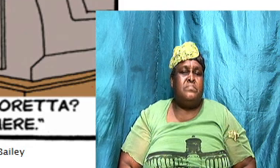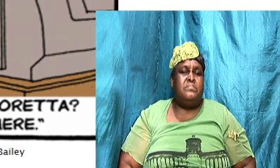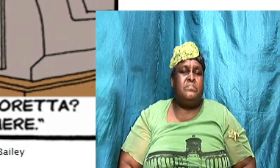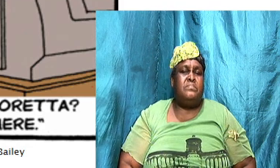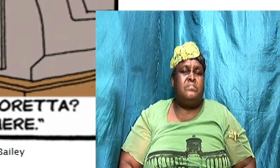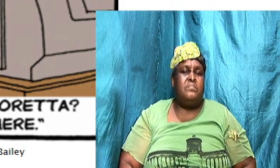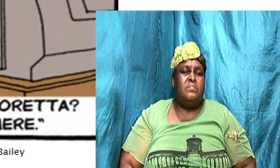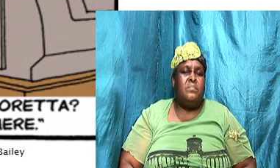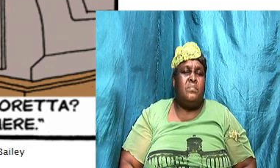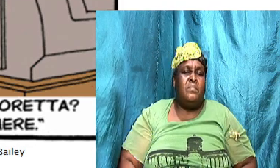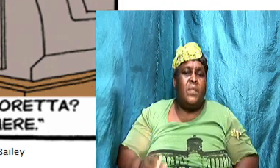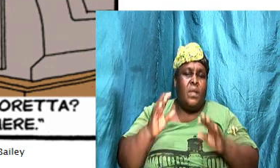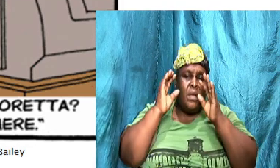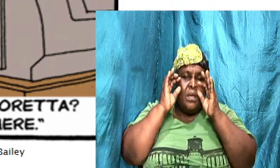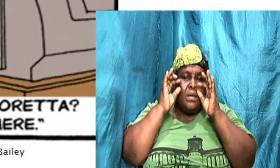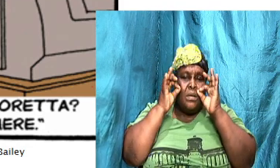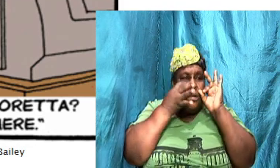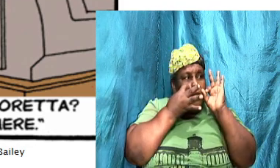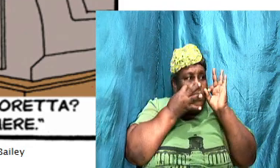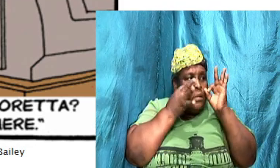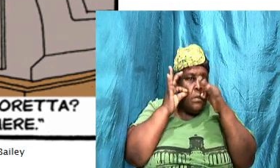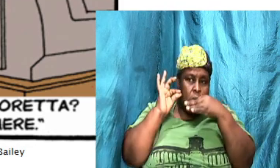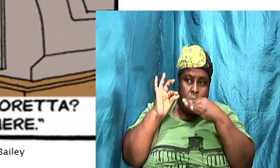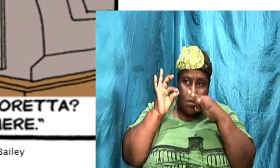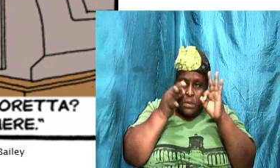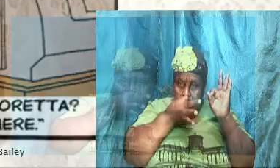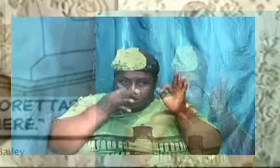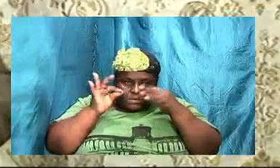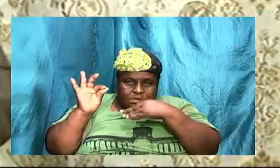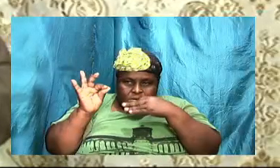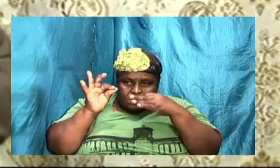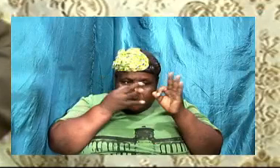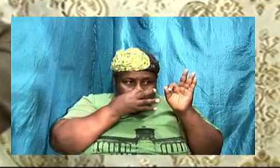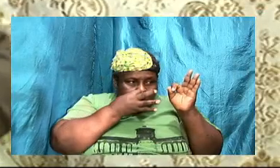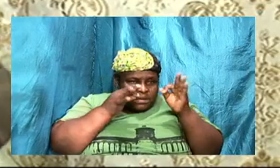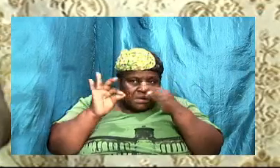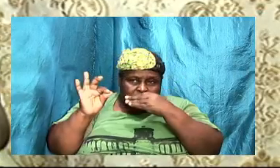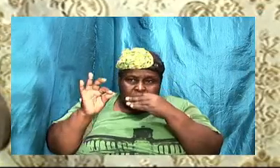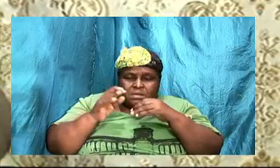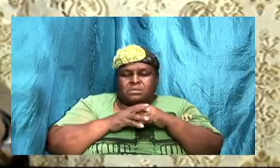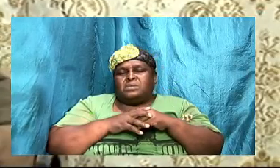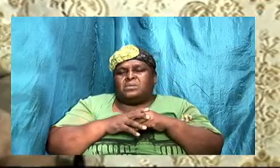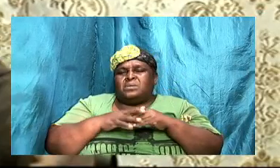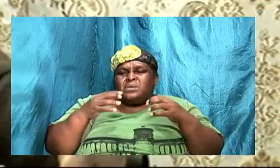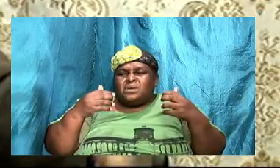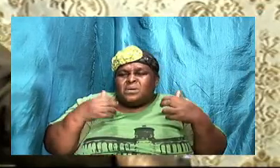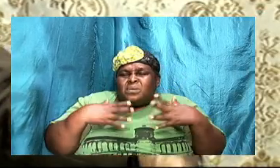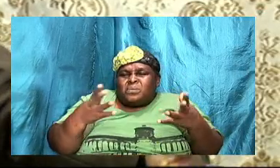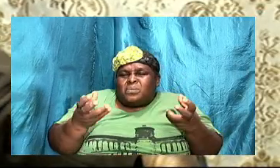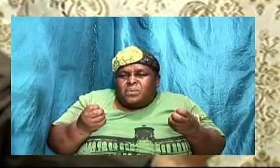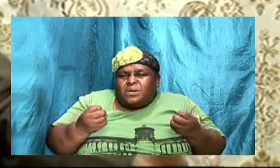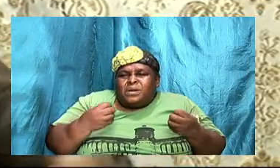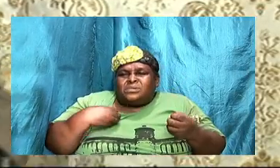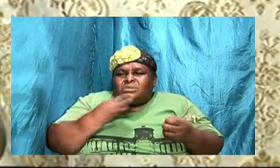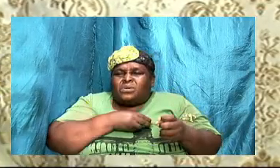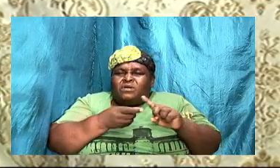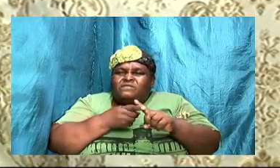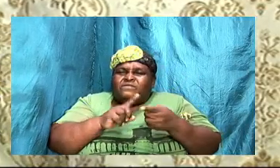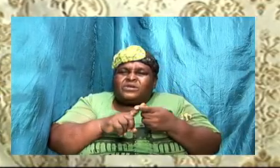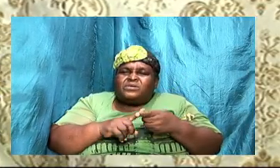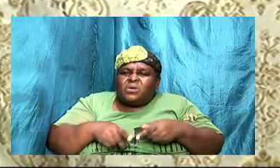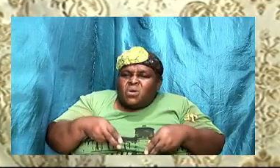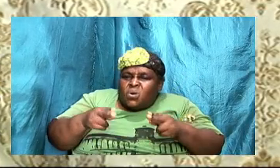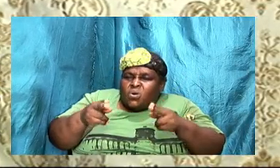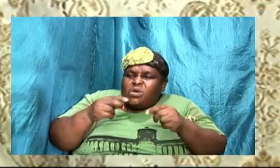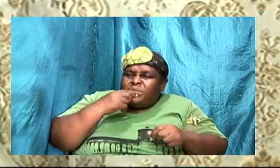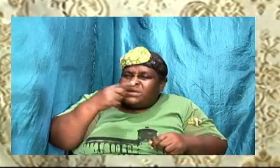our undivided attention, you are going to find out that we want our partner to hurry up and say what they are going to say so that we